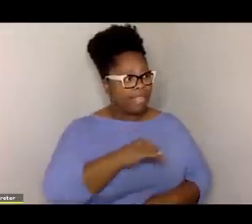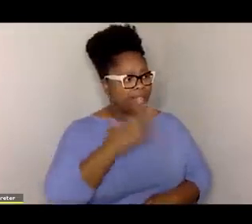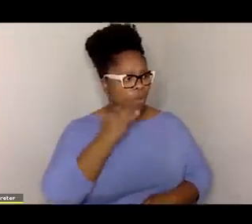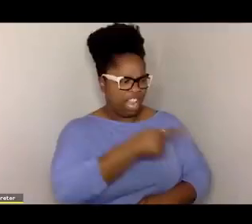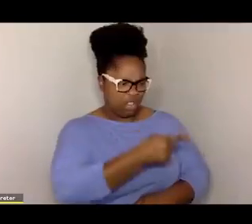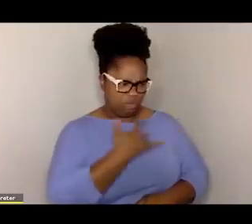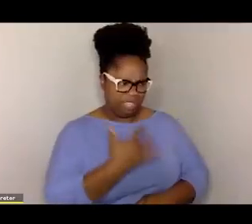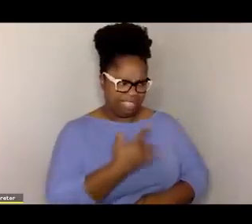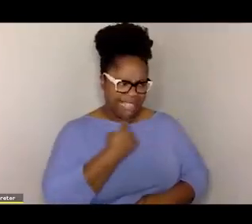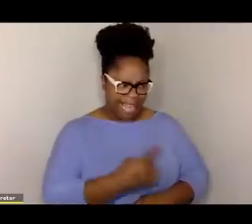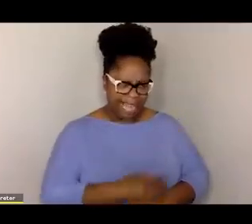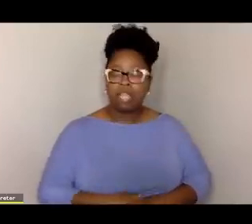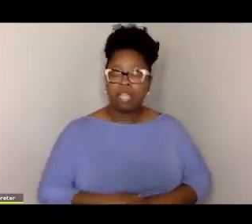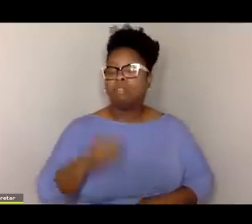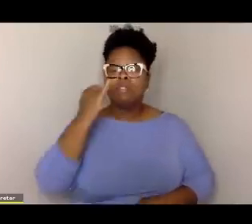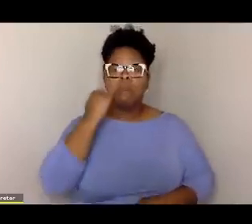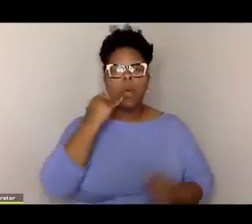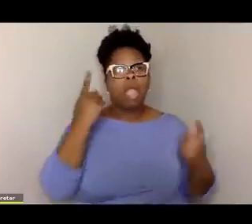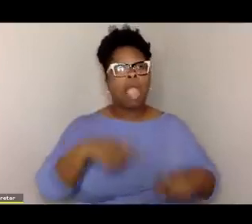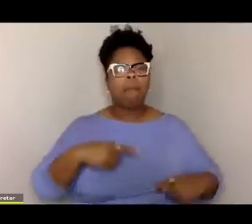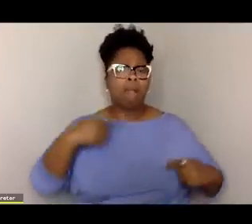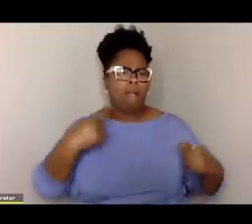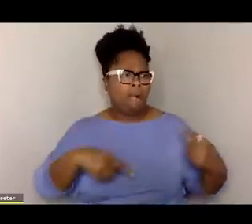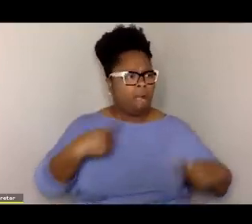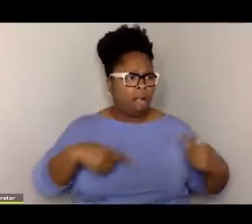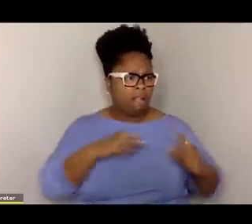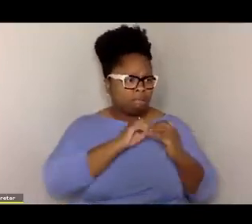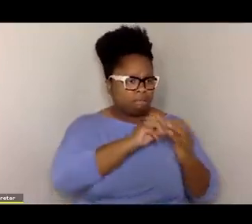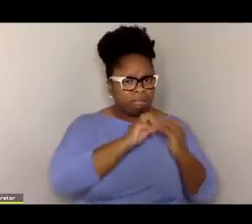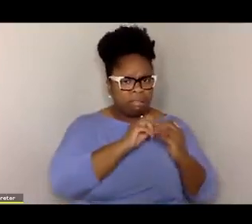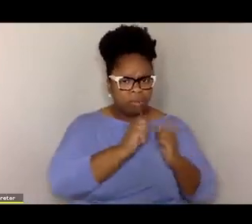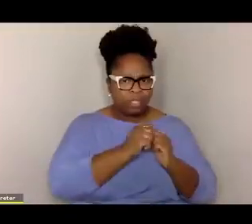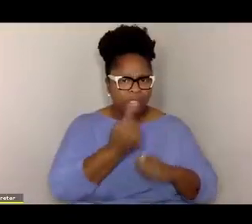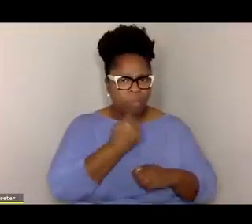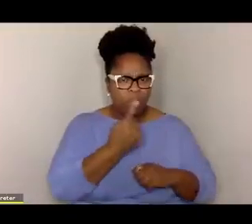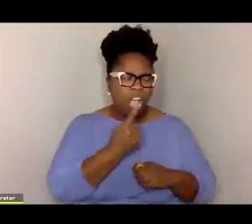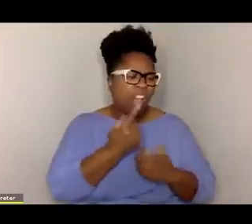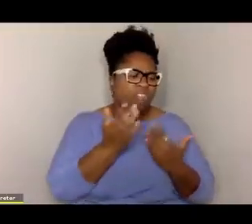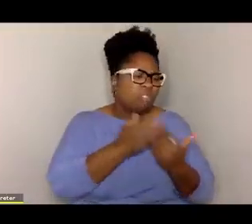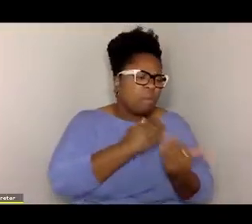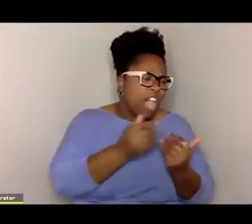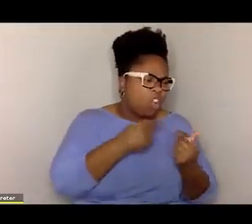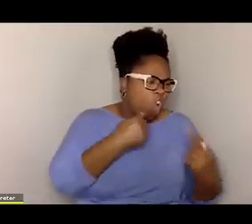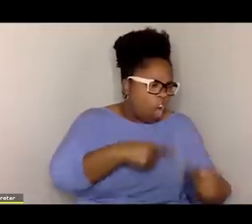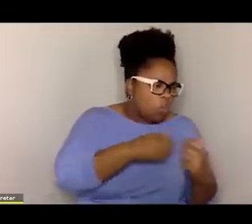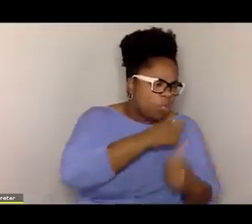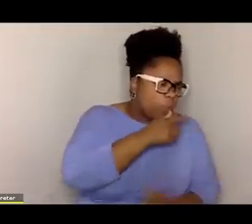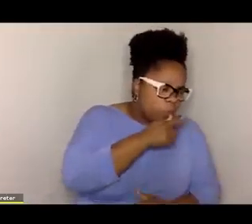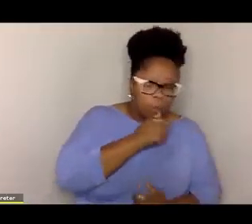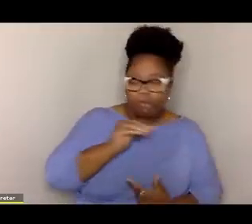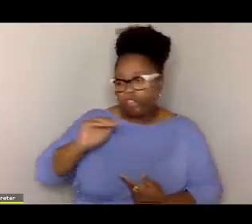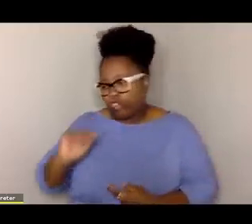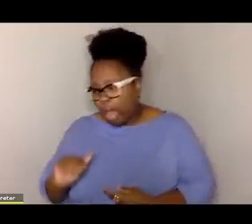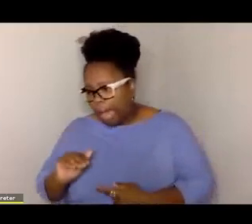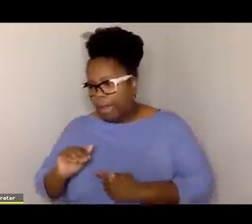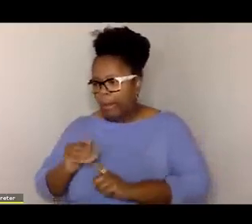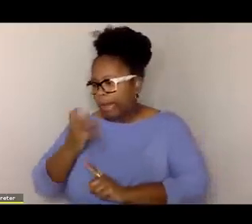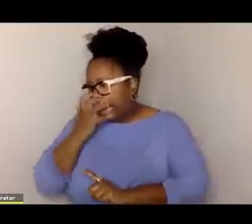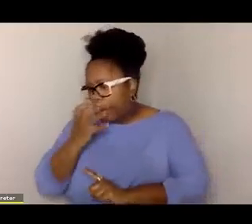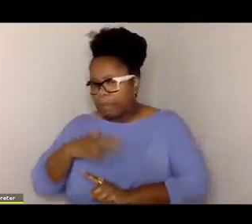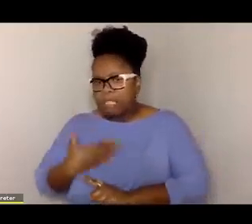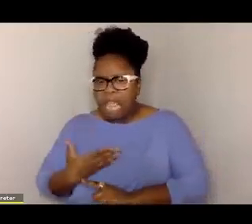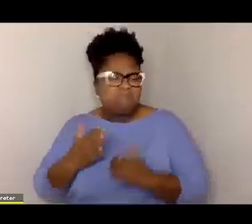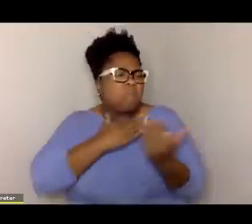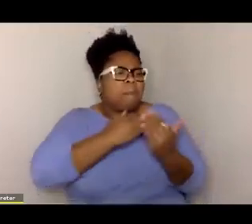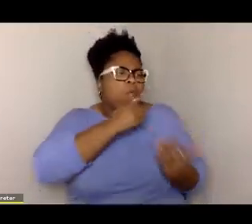say you can never in an argument if you're in an argument with someone and this goes for whether you're arguing with a child